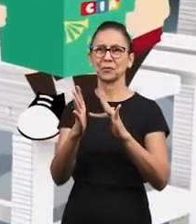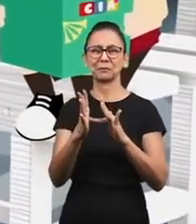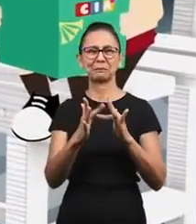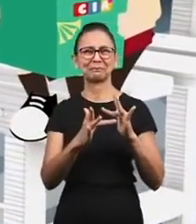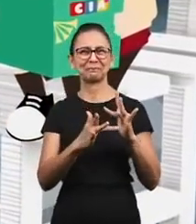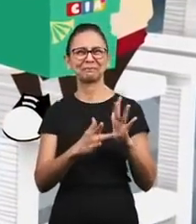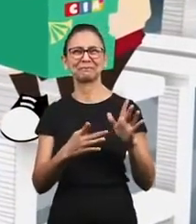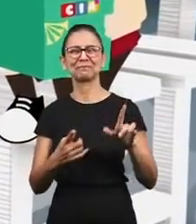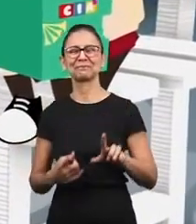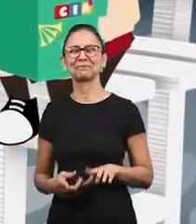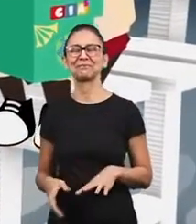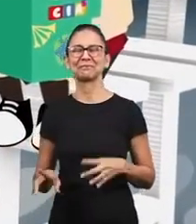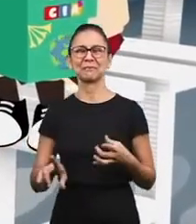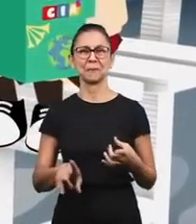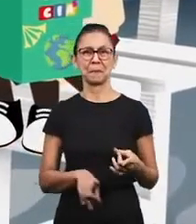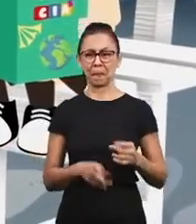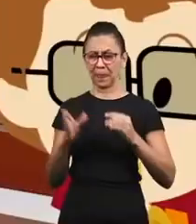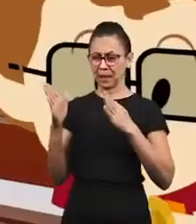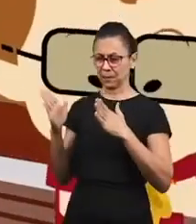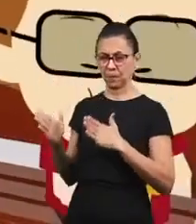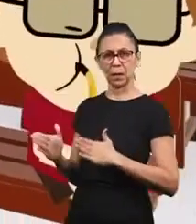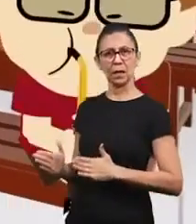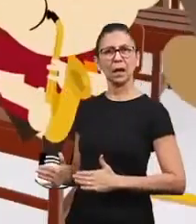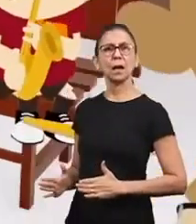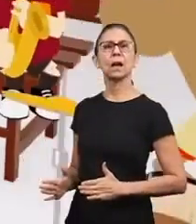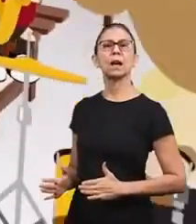I want to be faithful until the end